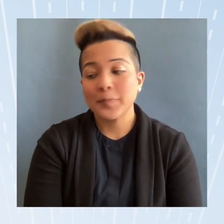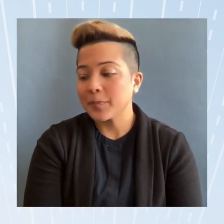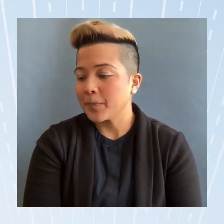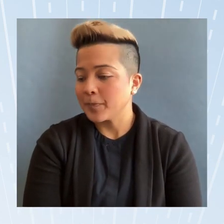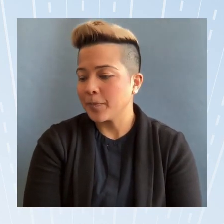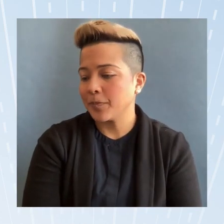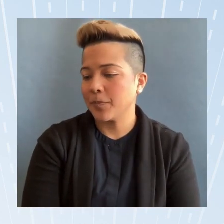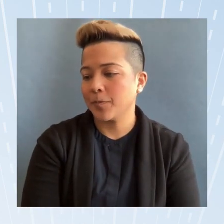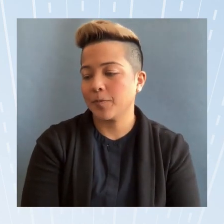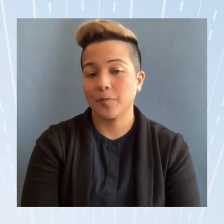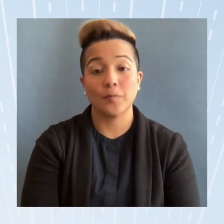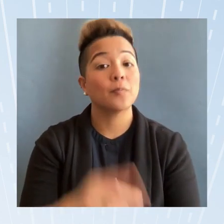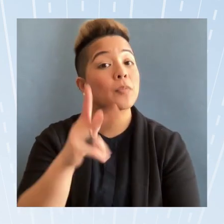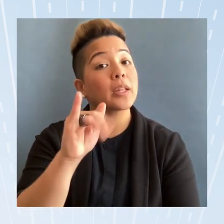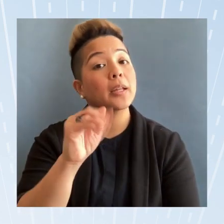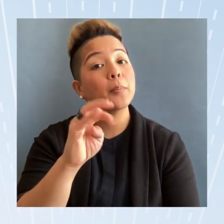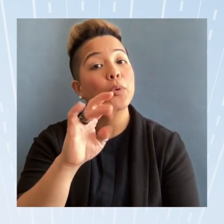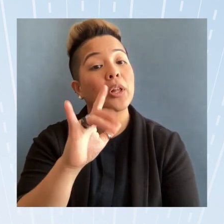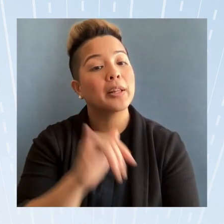Kimberly